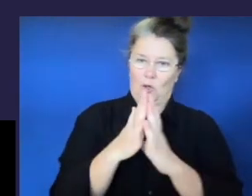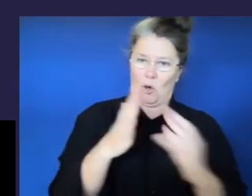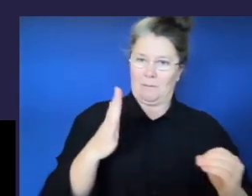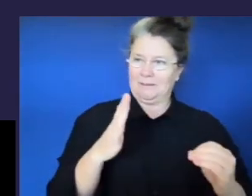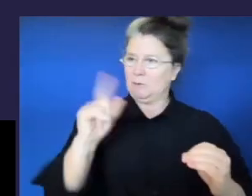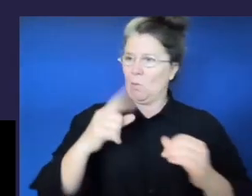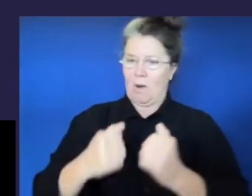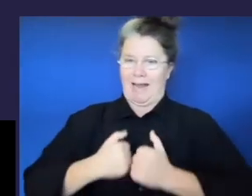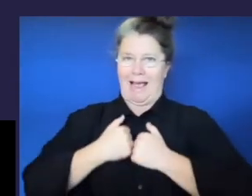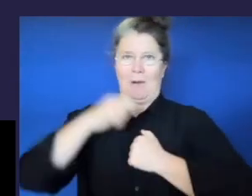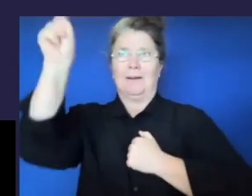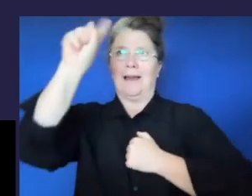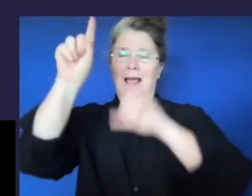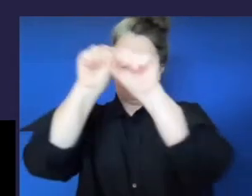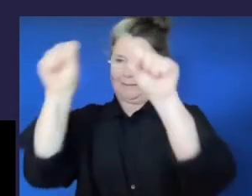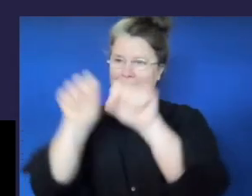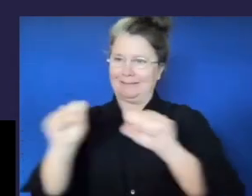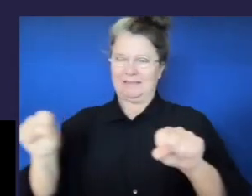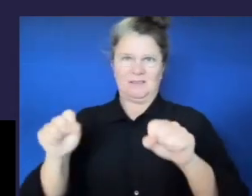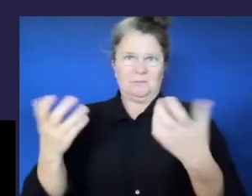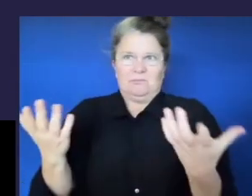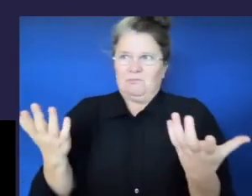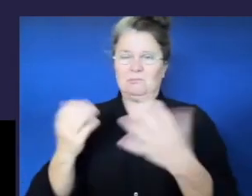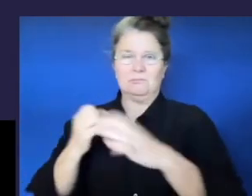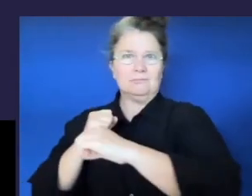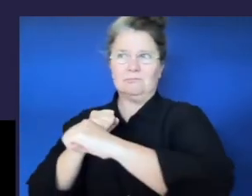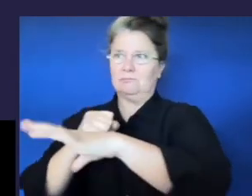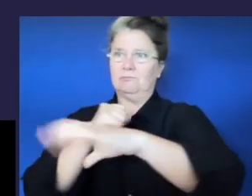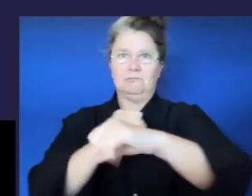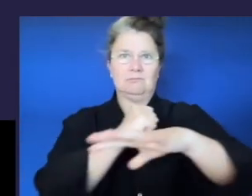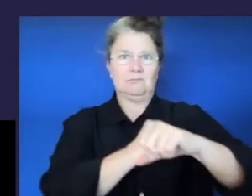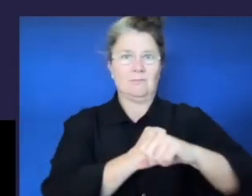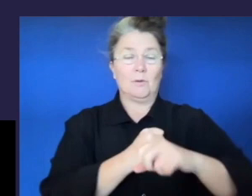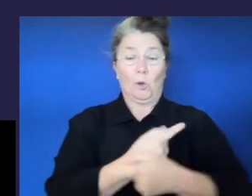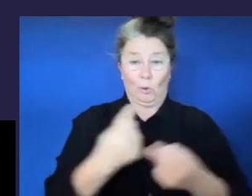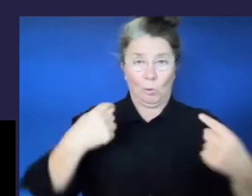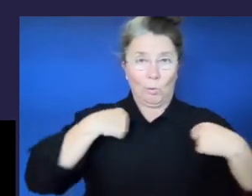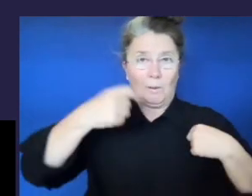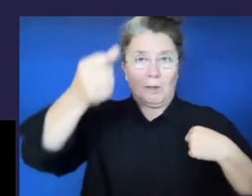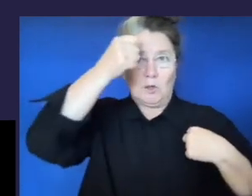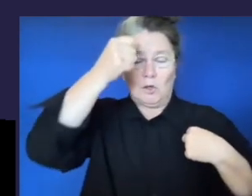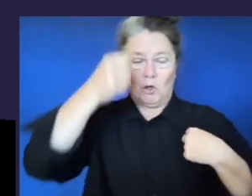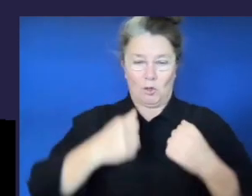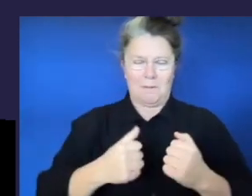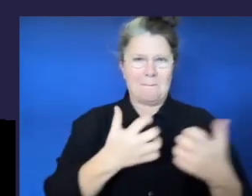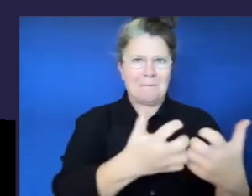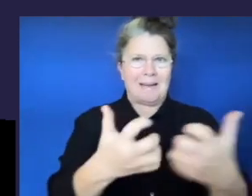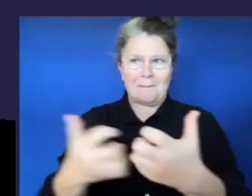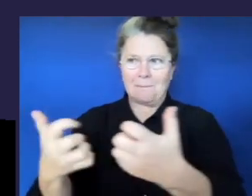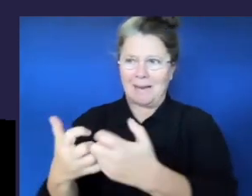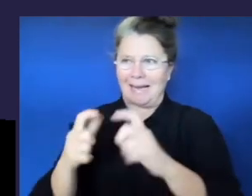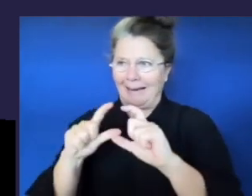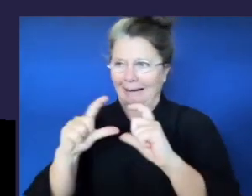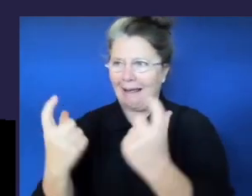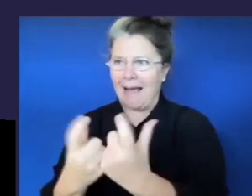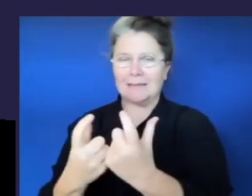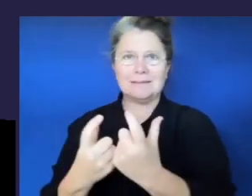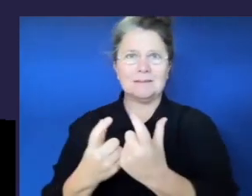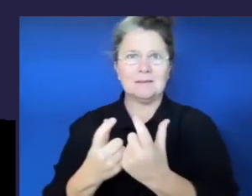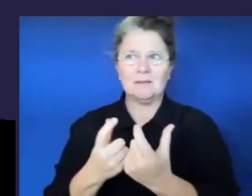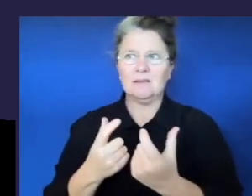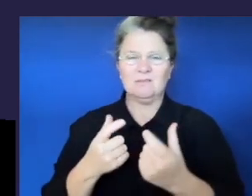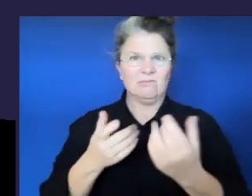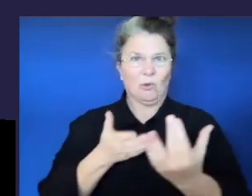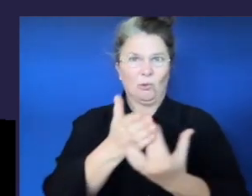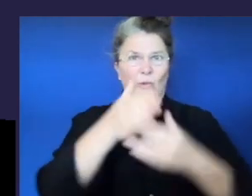However, we know that many classrooms, schools and districts or regions around the world have been able to overcome these common barriers and